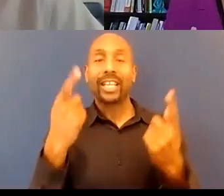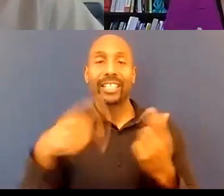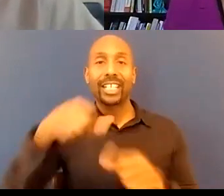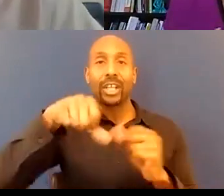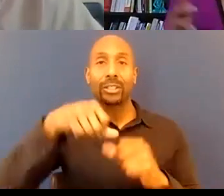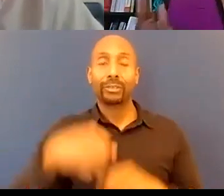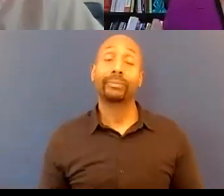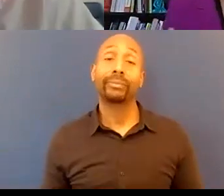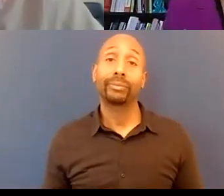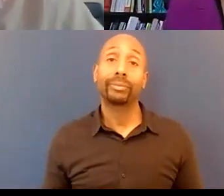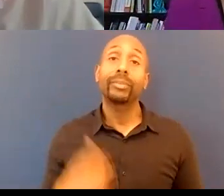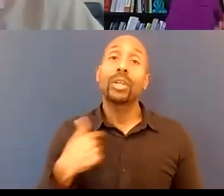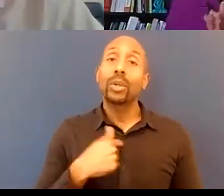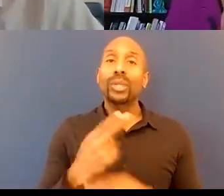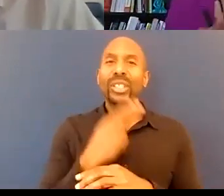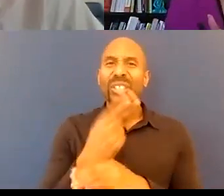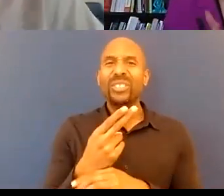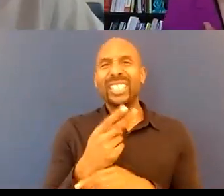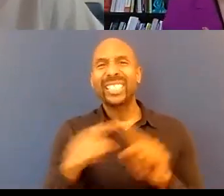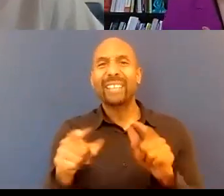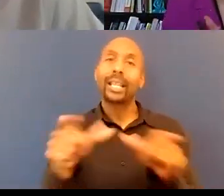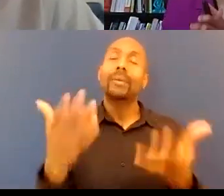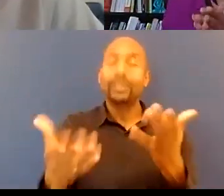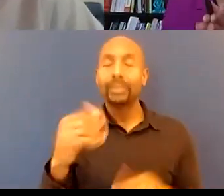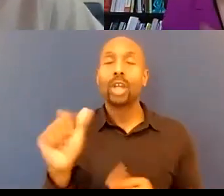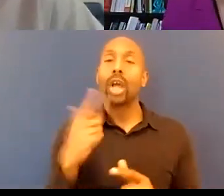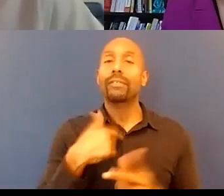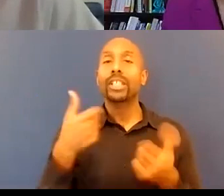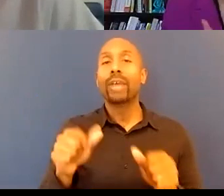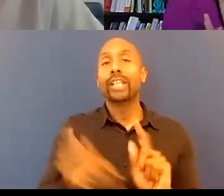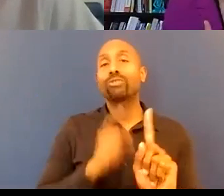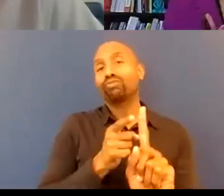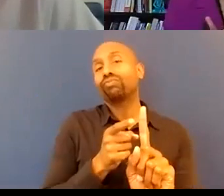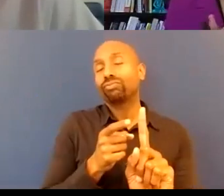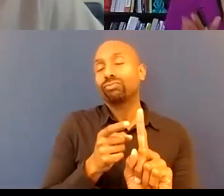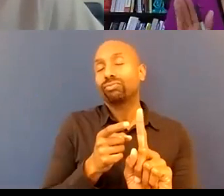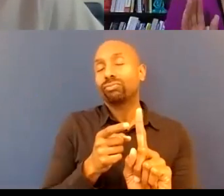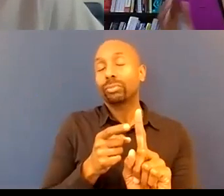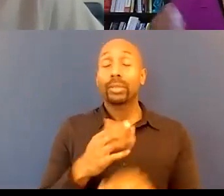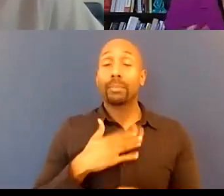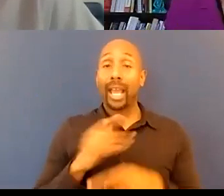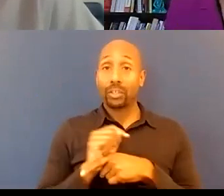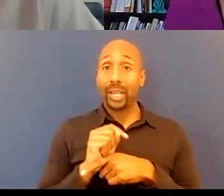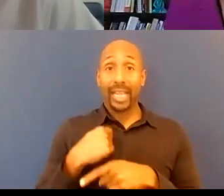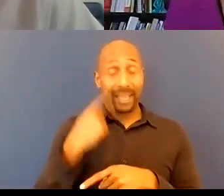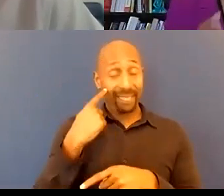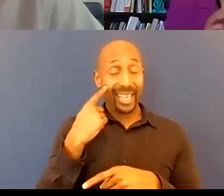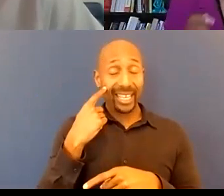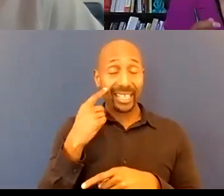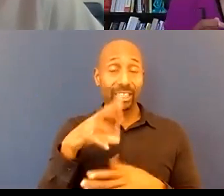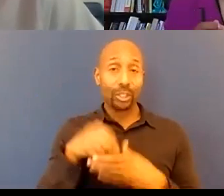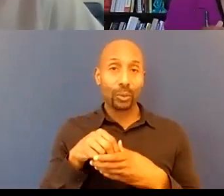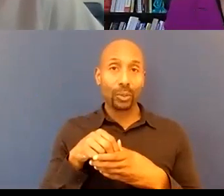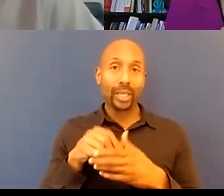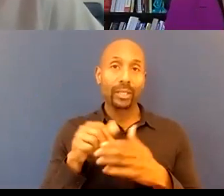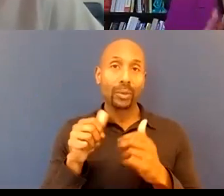that you're speaking different languages but we're all trying to get to the same space the training for me is that's a part of it right so it's just